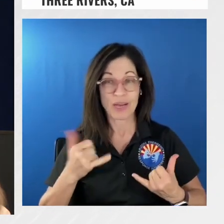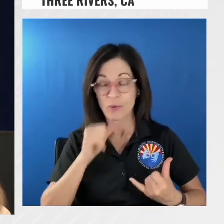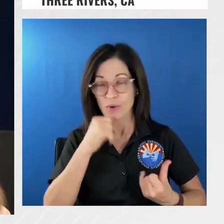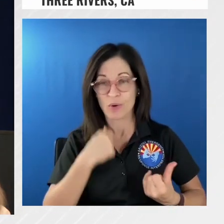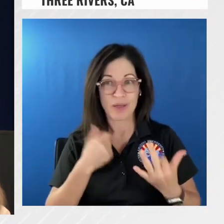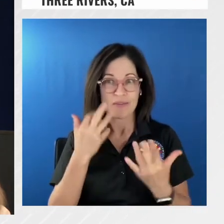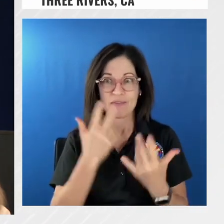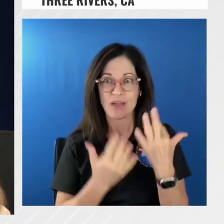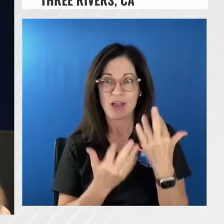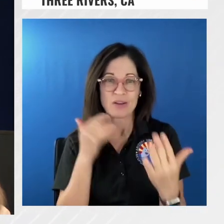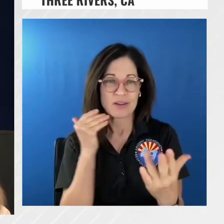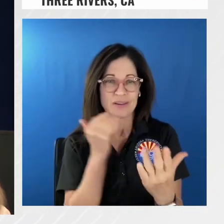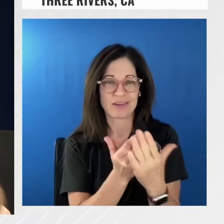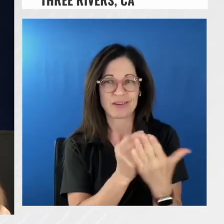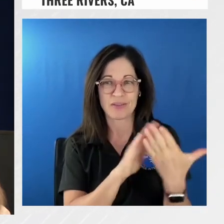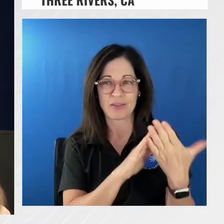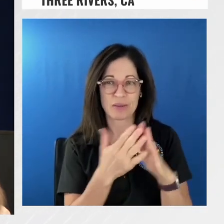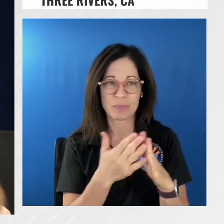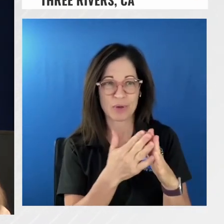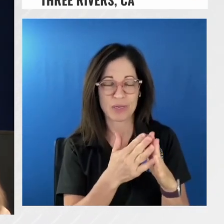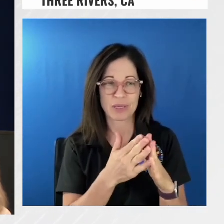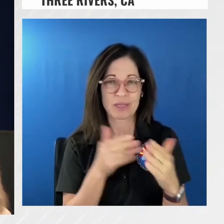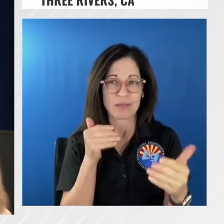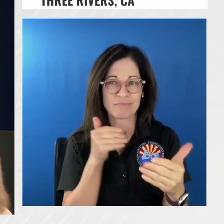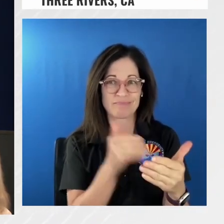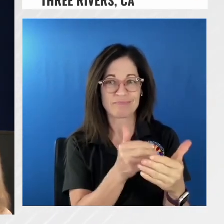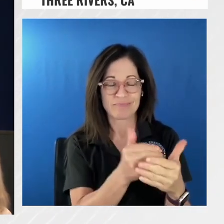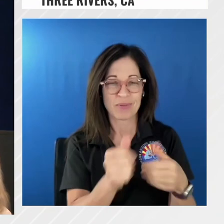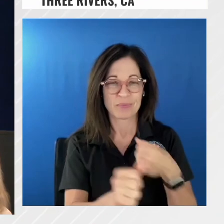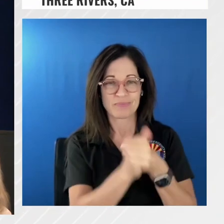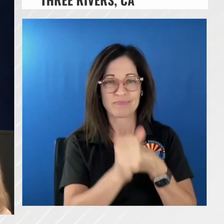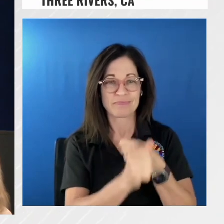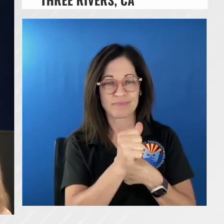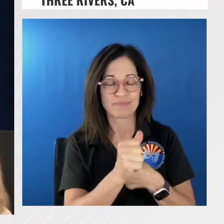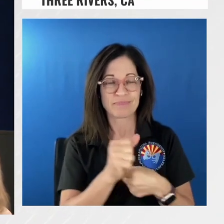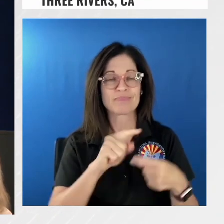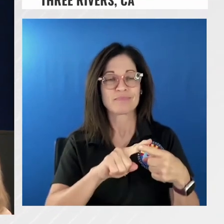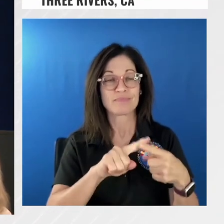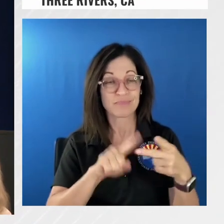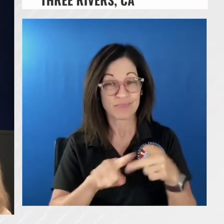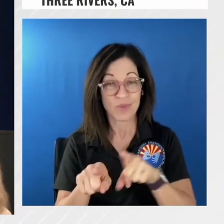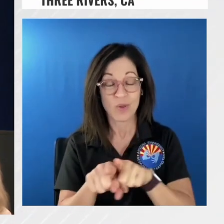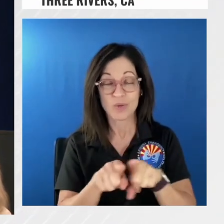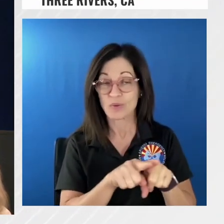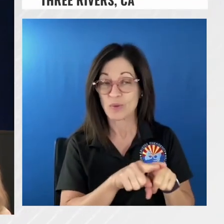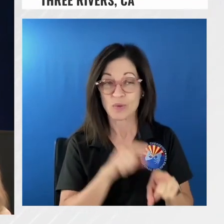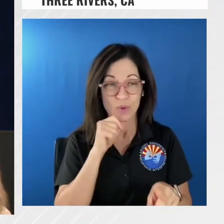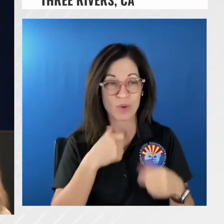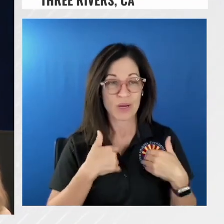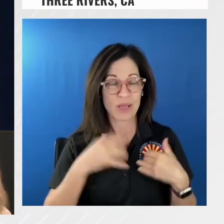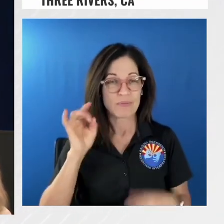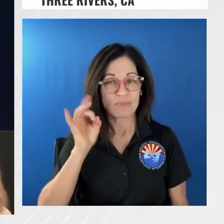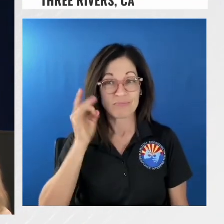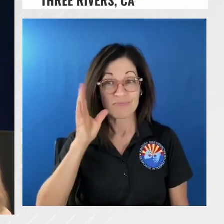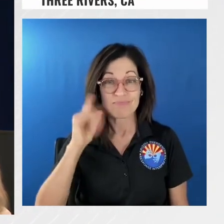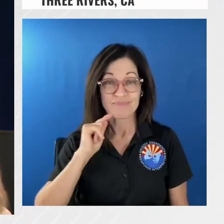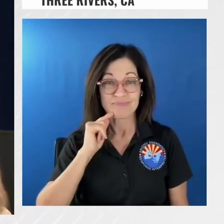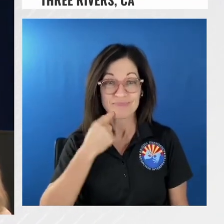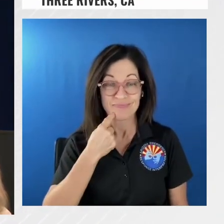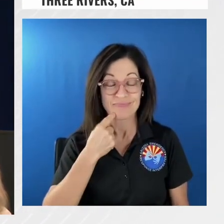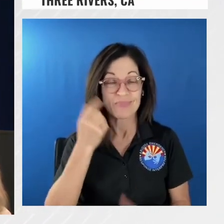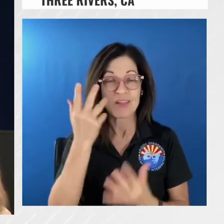you know as we speak posing any sort of immediate threat number two we don't have the extreme fire conditions